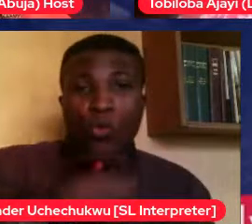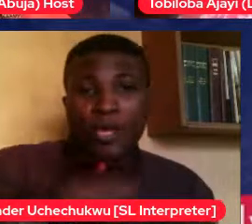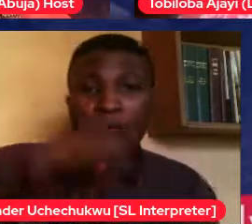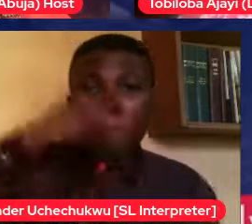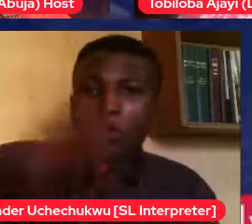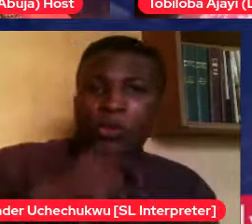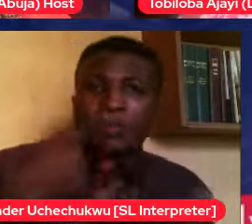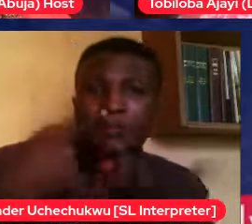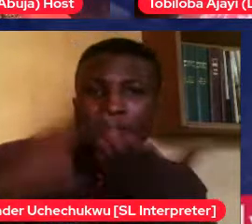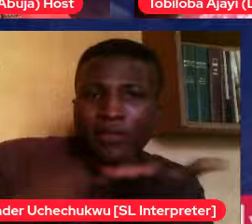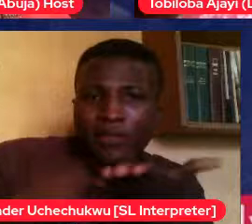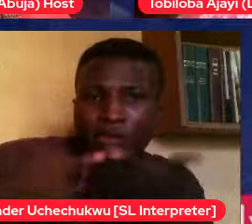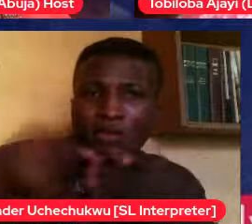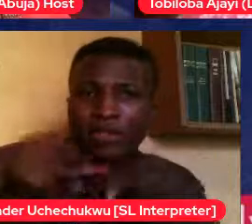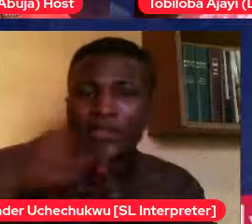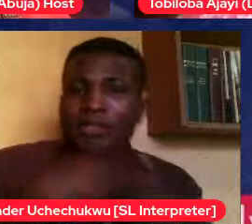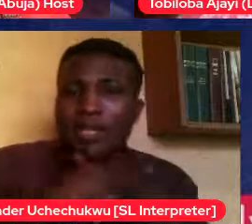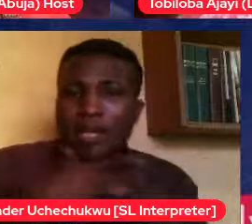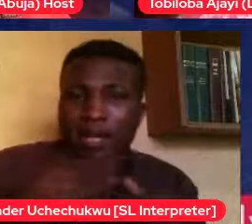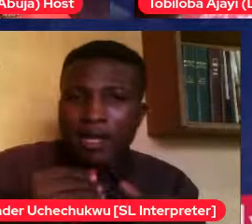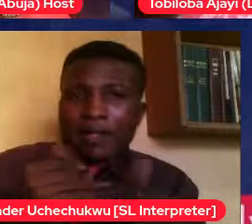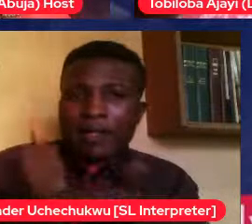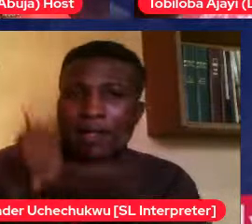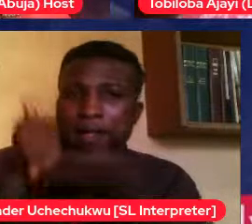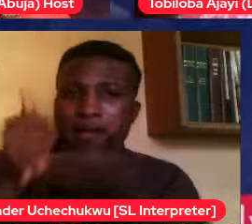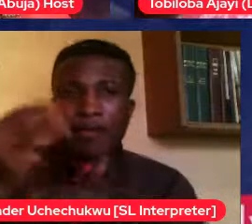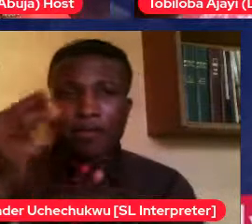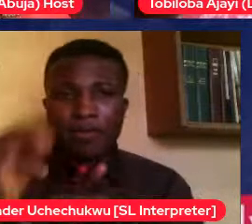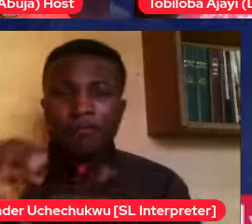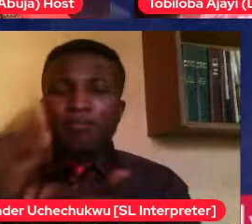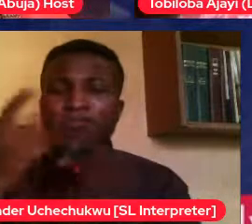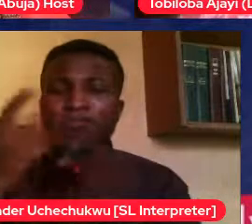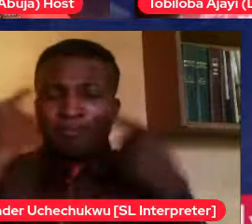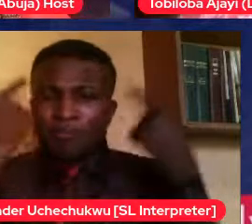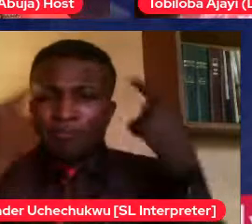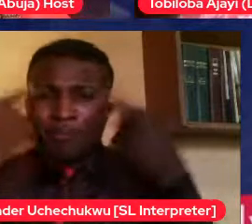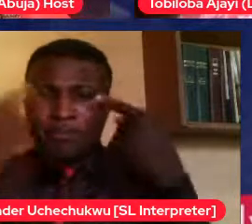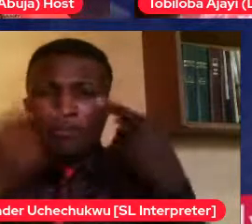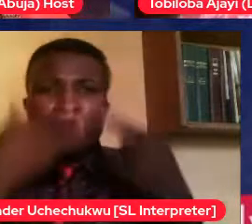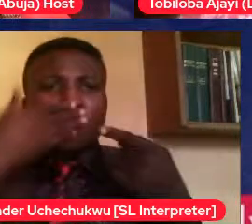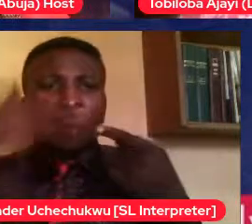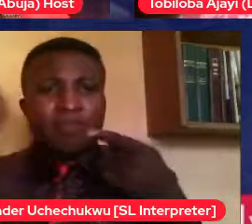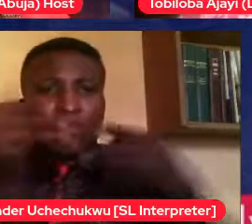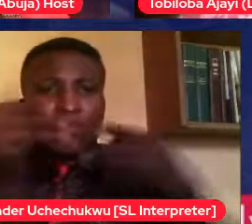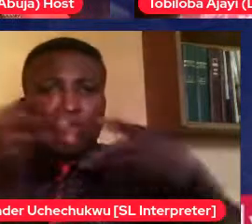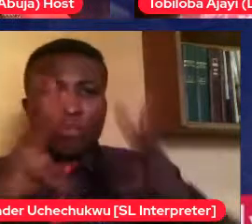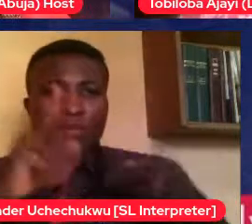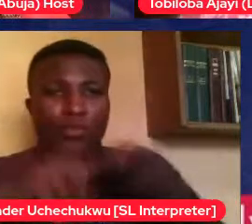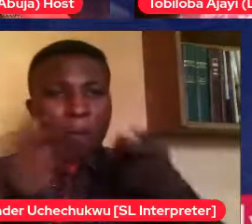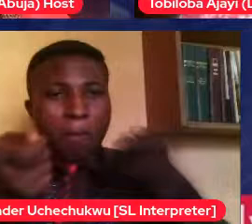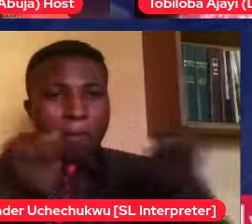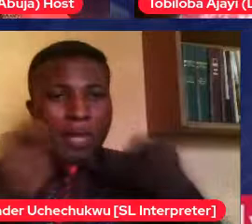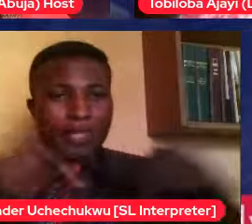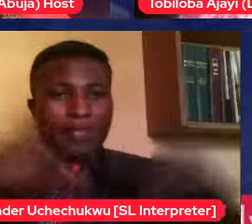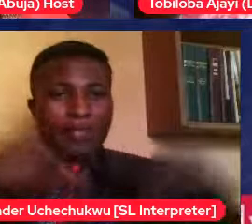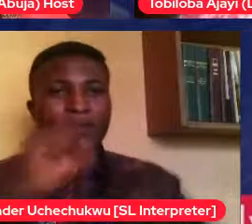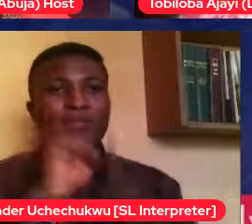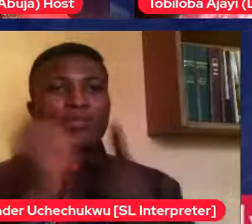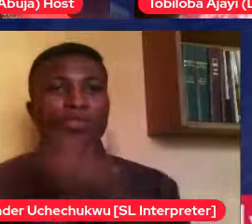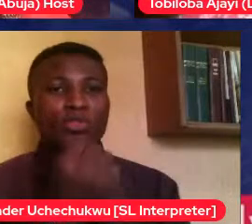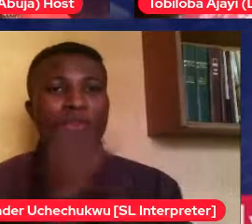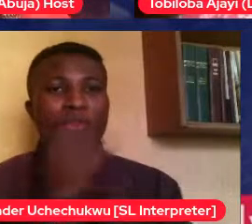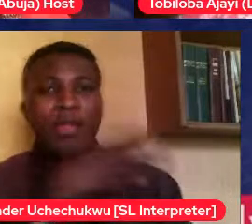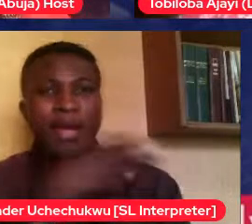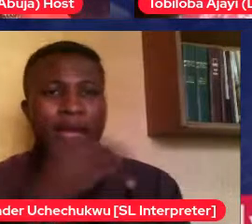and give them healthy ways of managing these emotions and healthy things they can engage in. Now, at least reduce